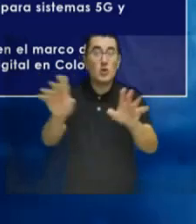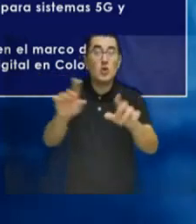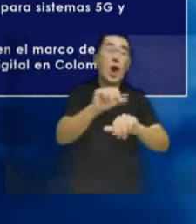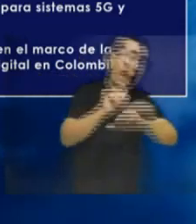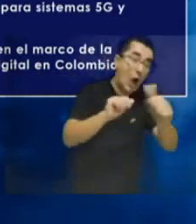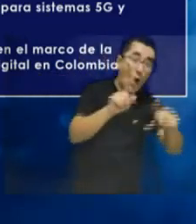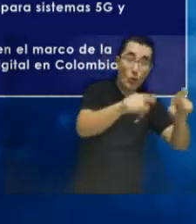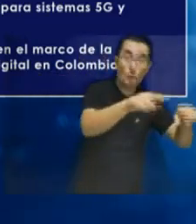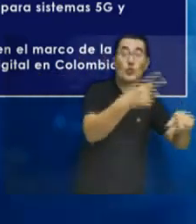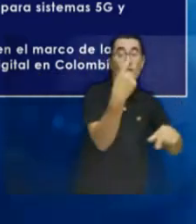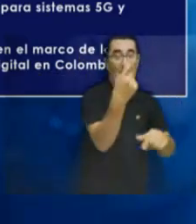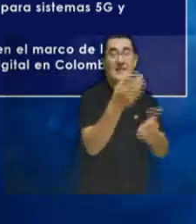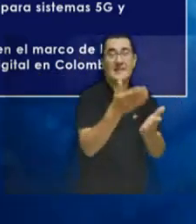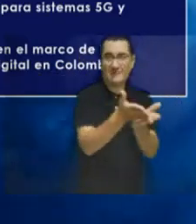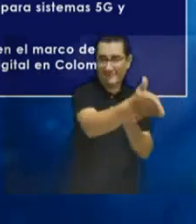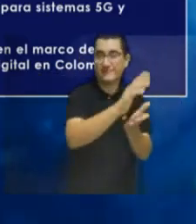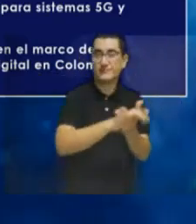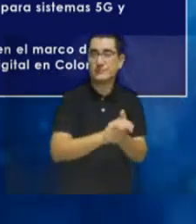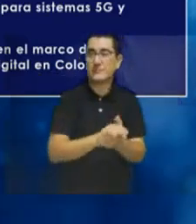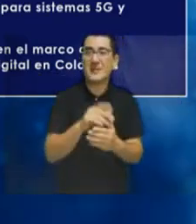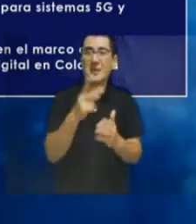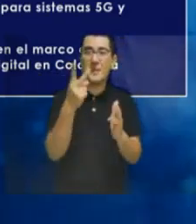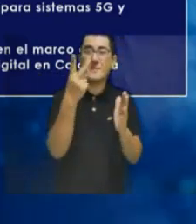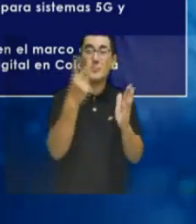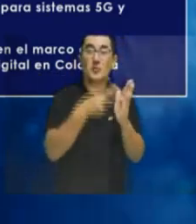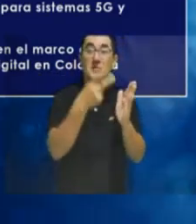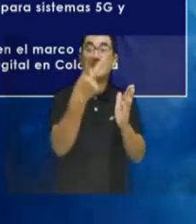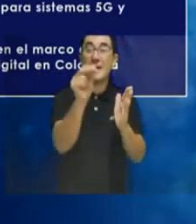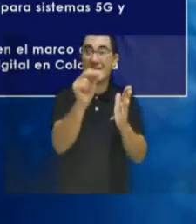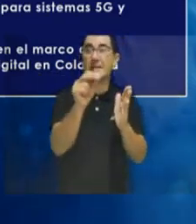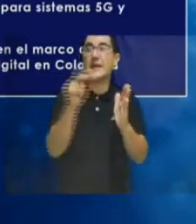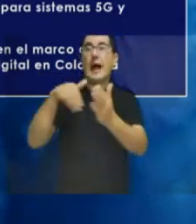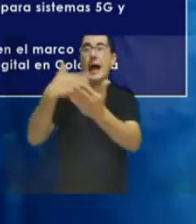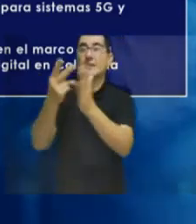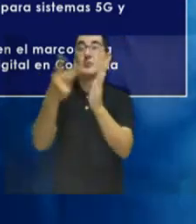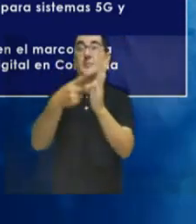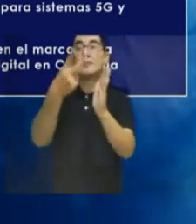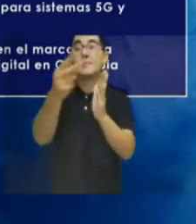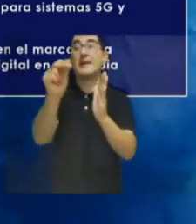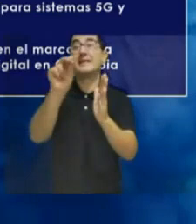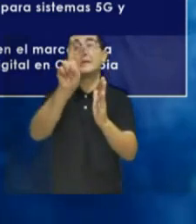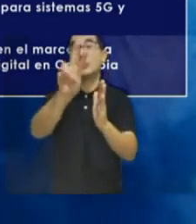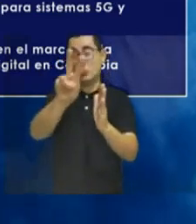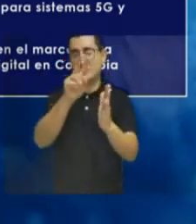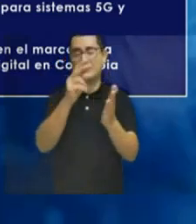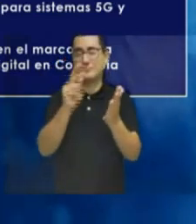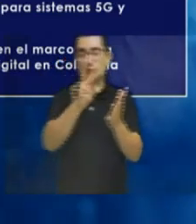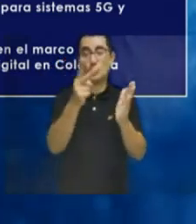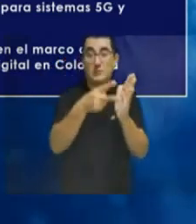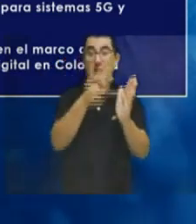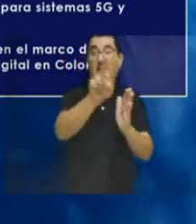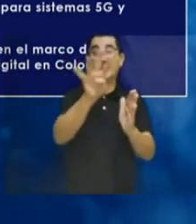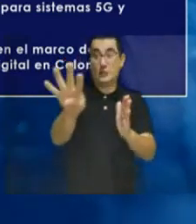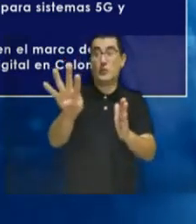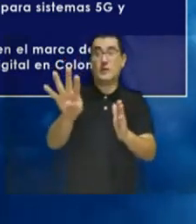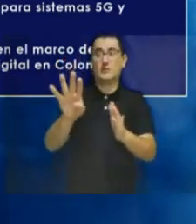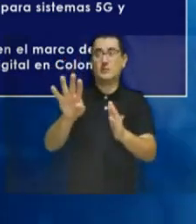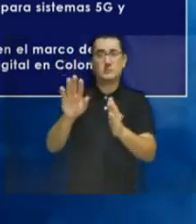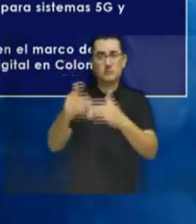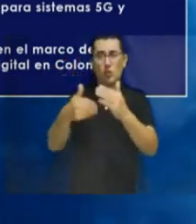We presented the policy for spectrum 2020 to 2024 and the roadmap for the next 25 years.